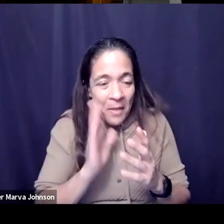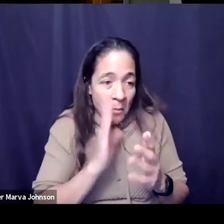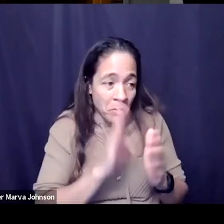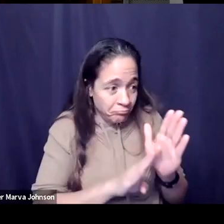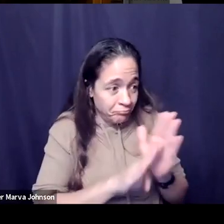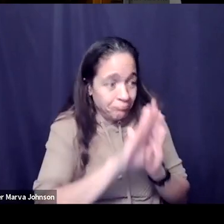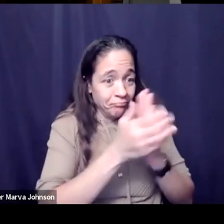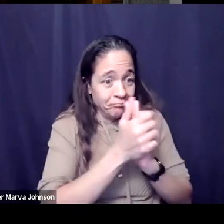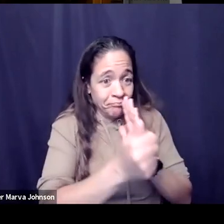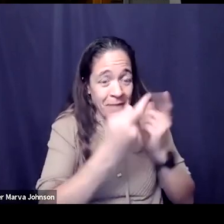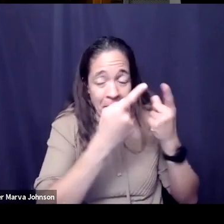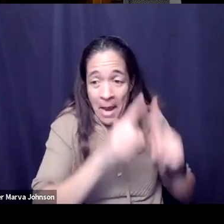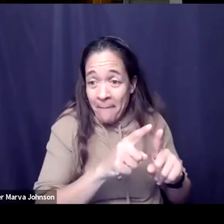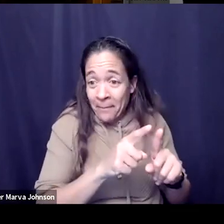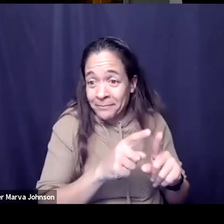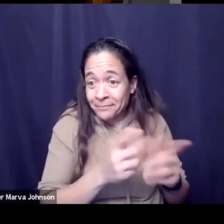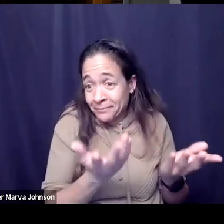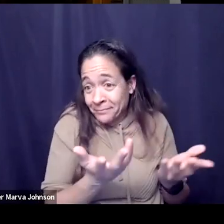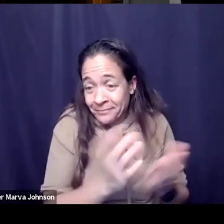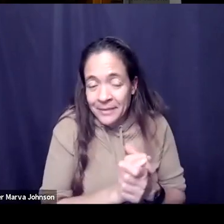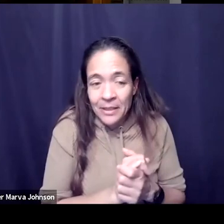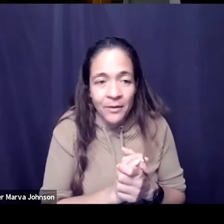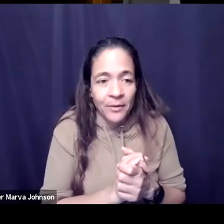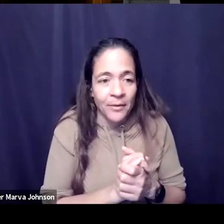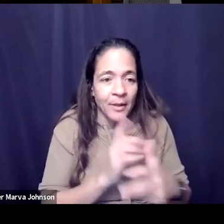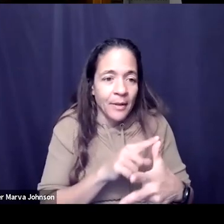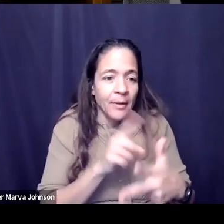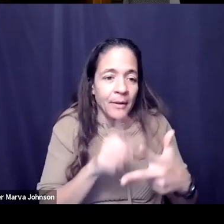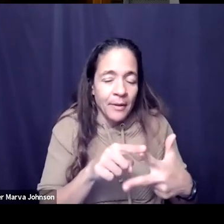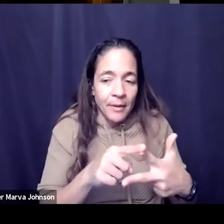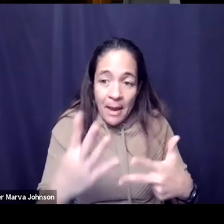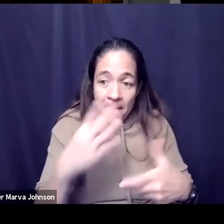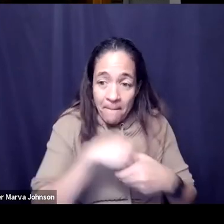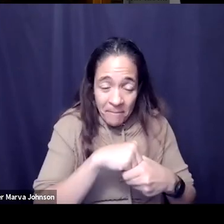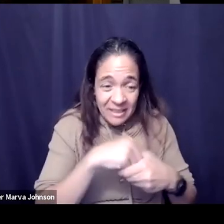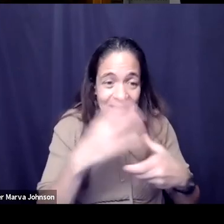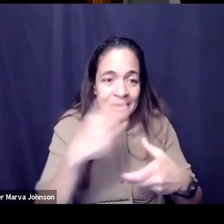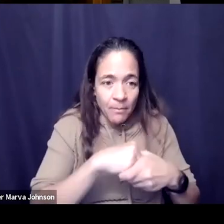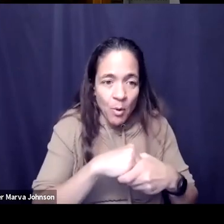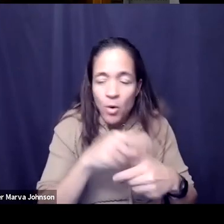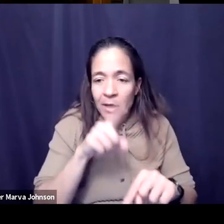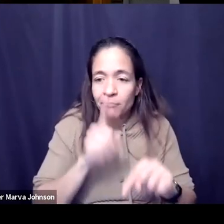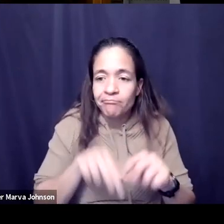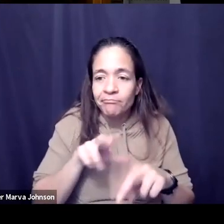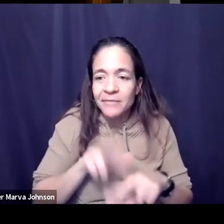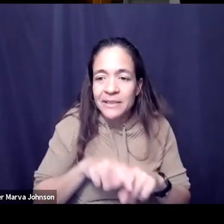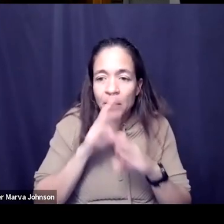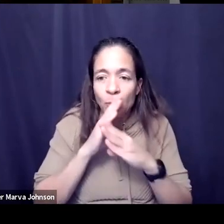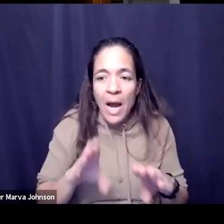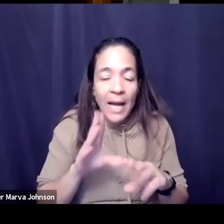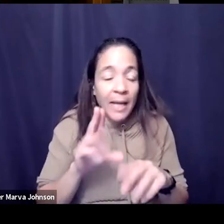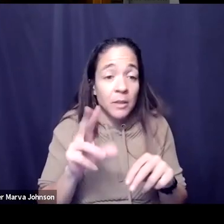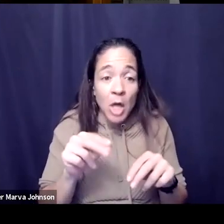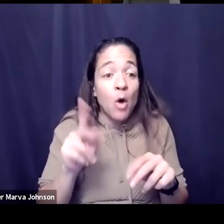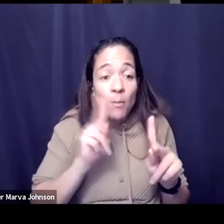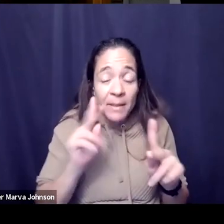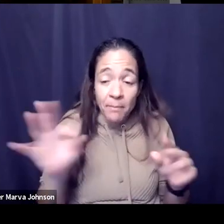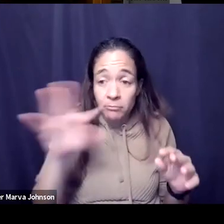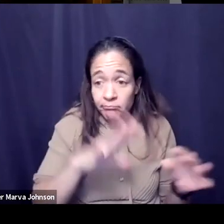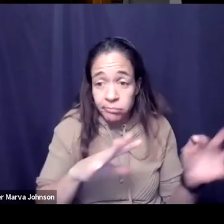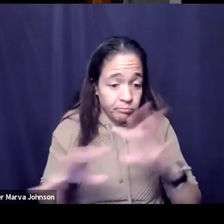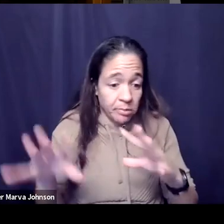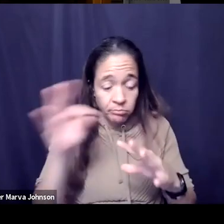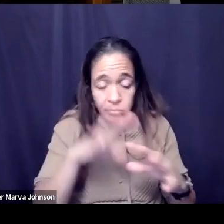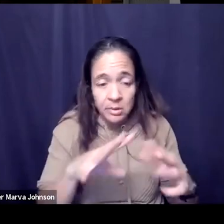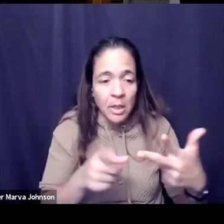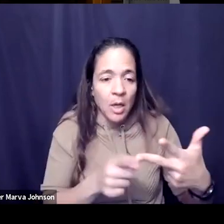happen in an empowering way participatory it's not just sit and get it is people are contributing in a meaningful way and repeatable it's something that